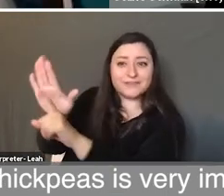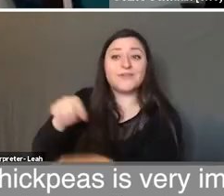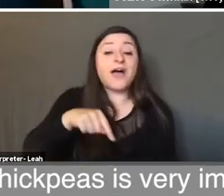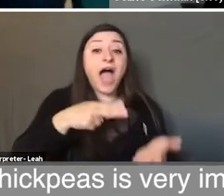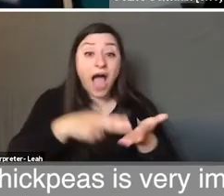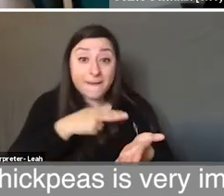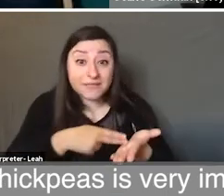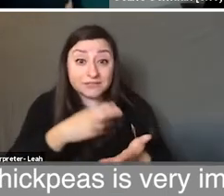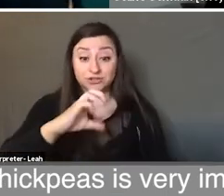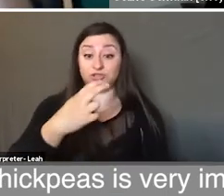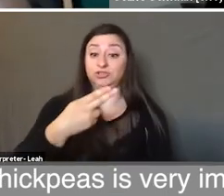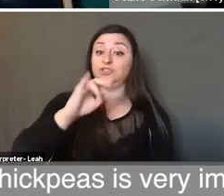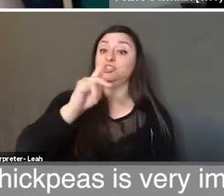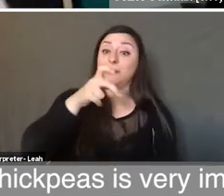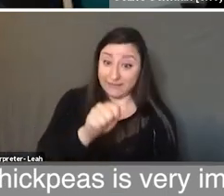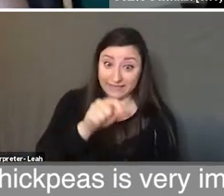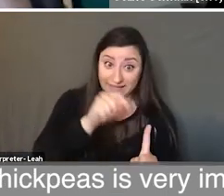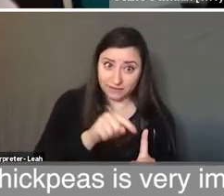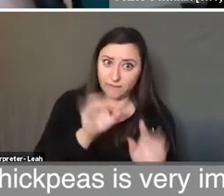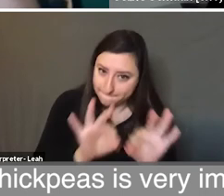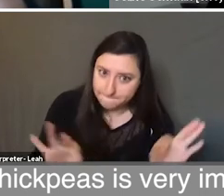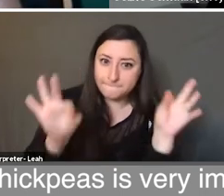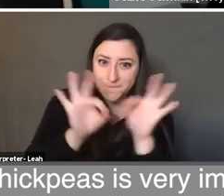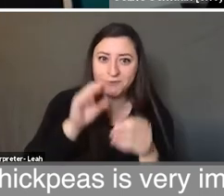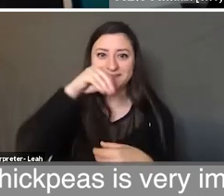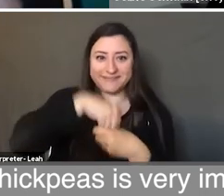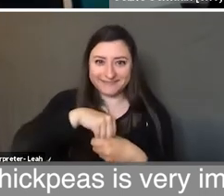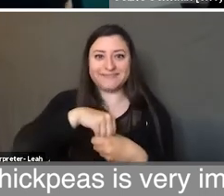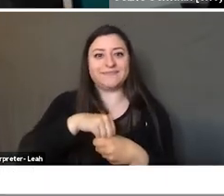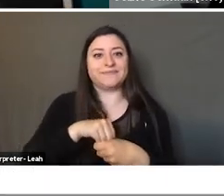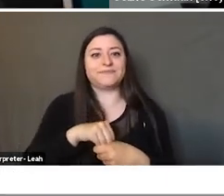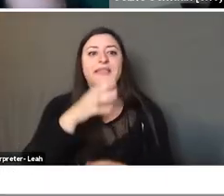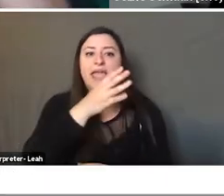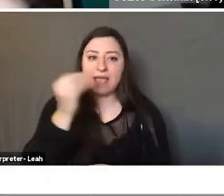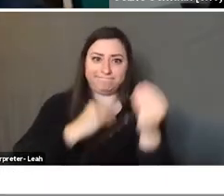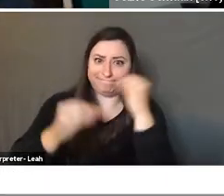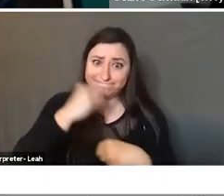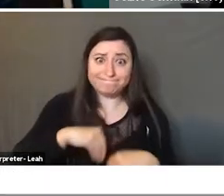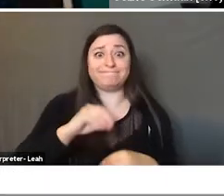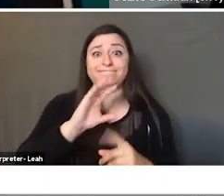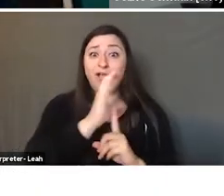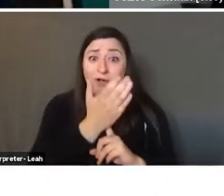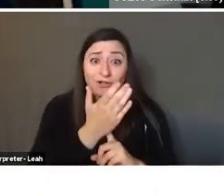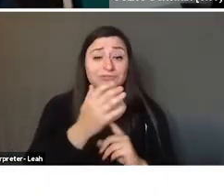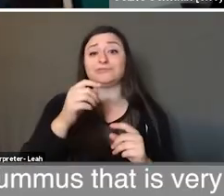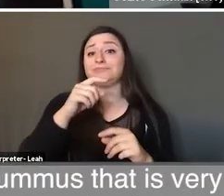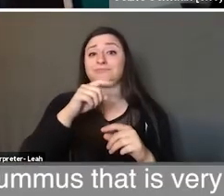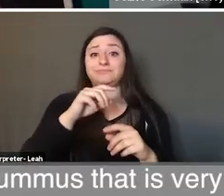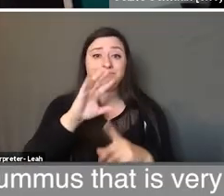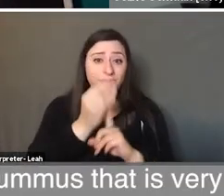chickpeas is a very important component of the culinary heritage in the Swana region and especially the Arab world.